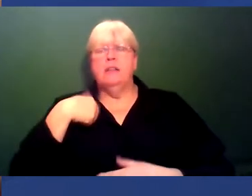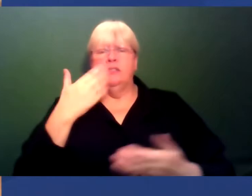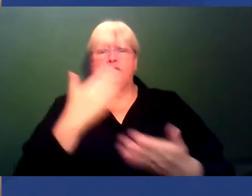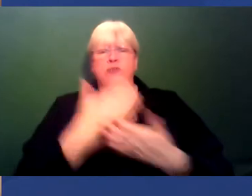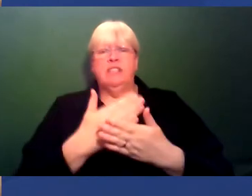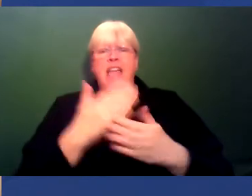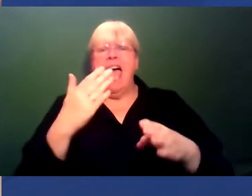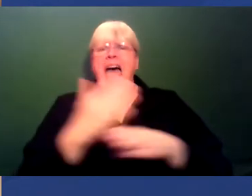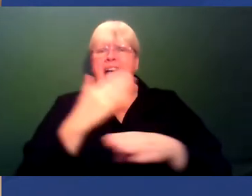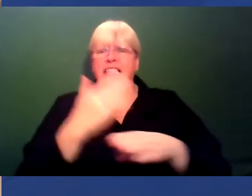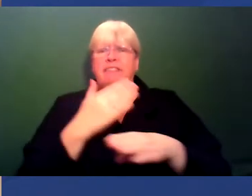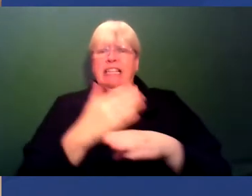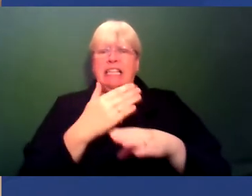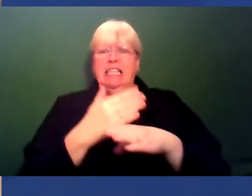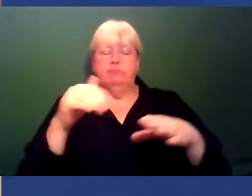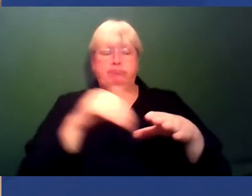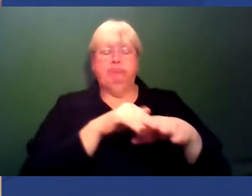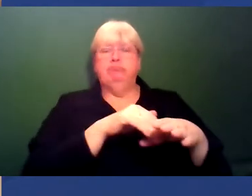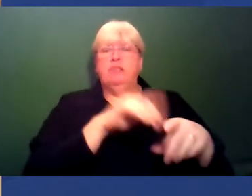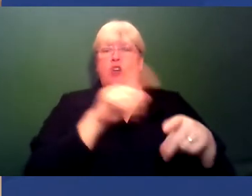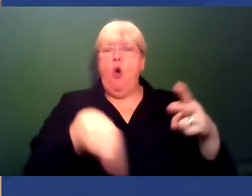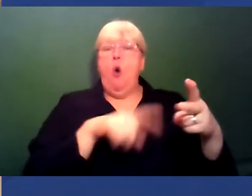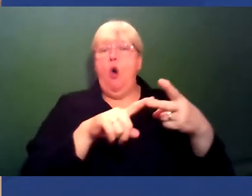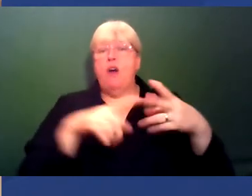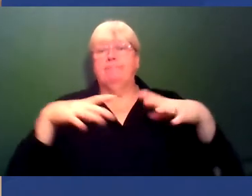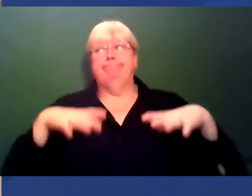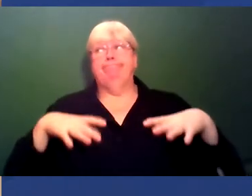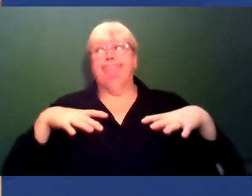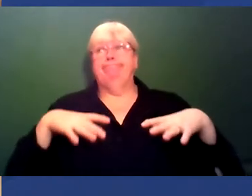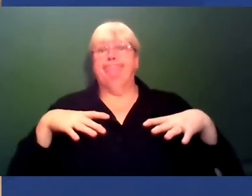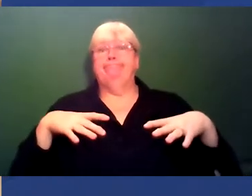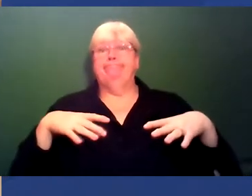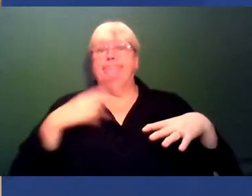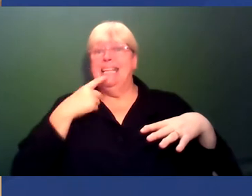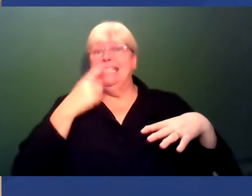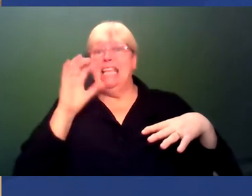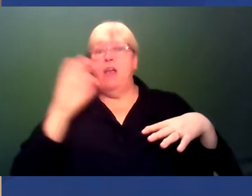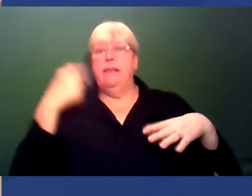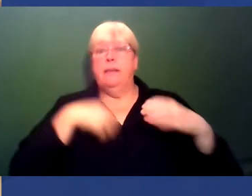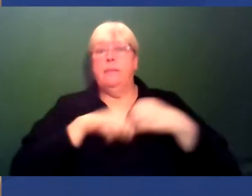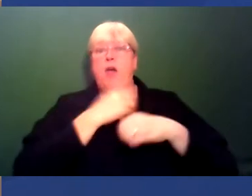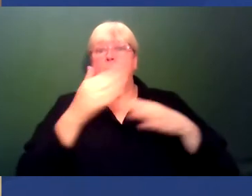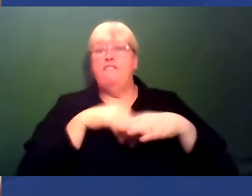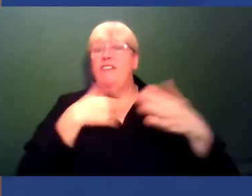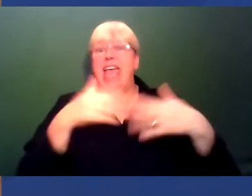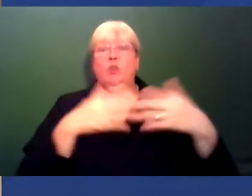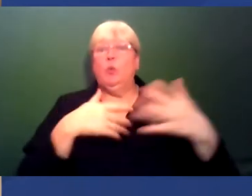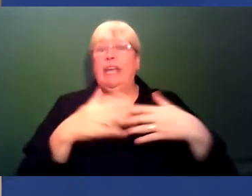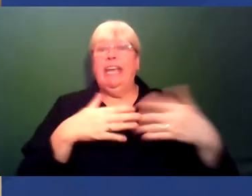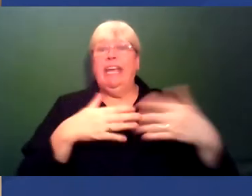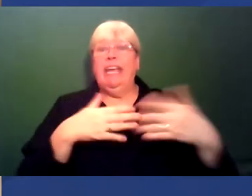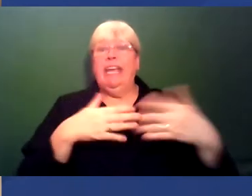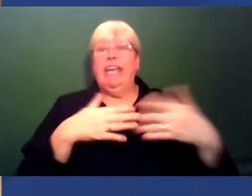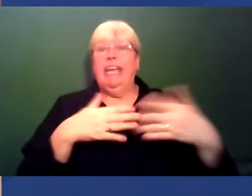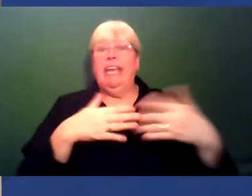either passively complicit in the system, or you're actively working in an exclusionary way within that system to keep these people at the